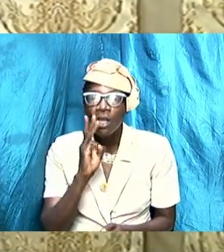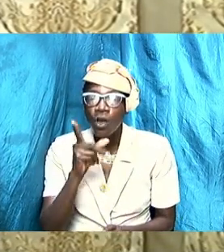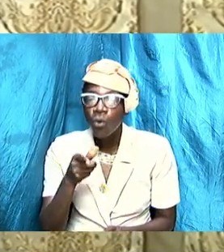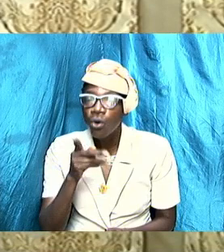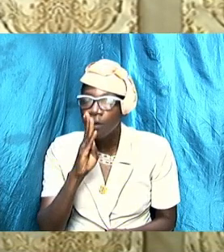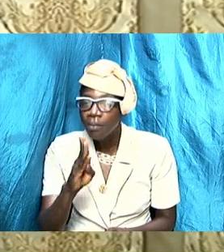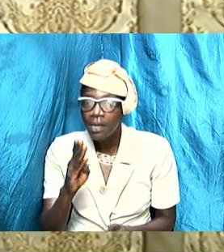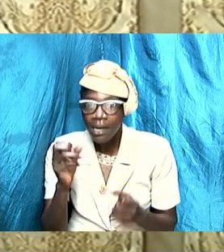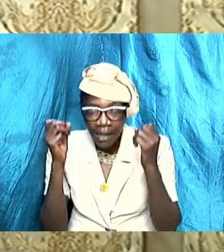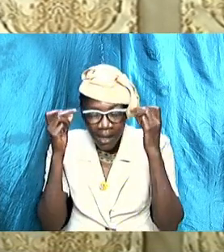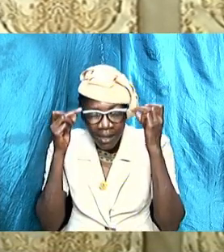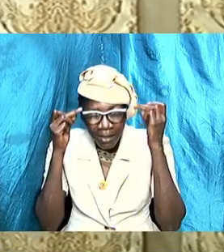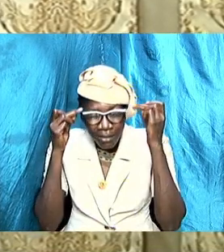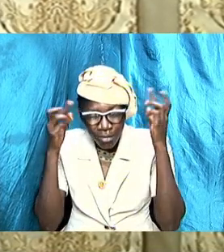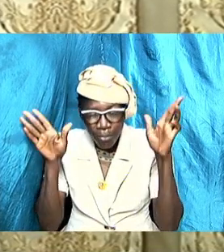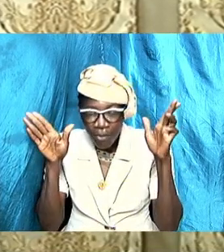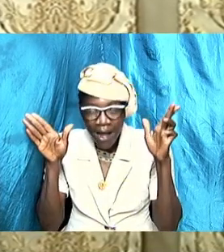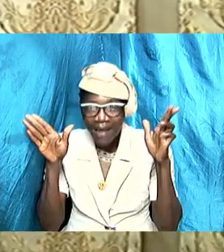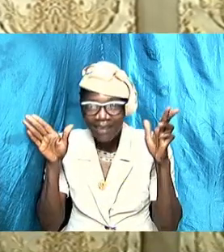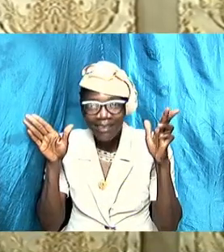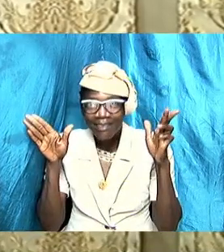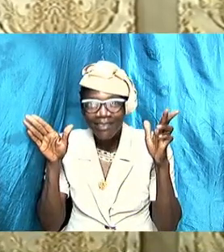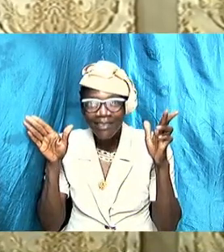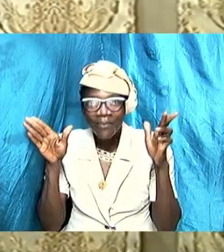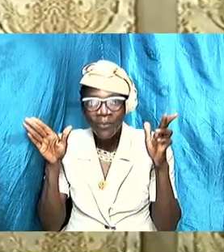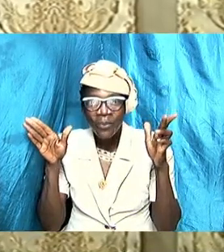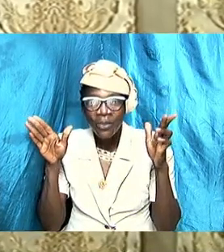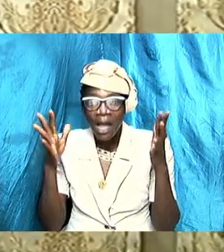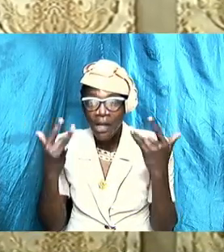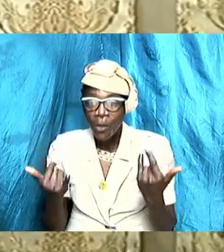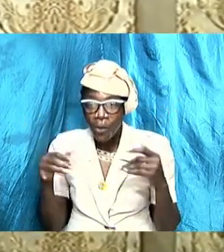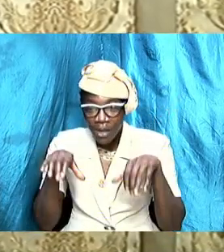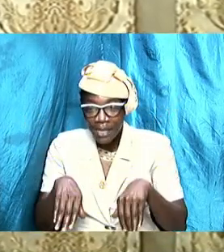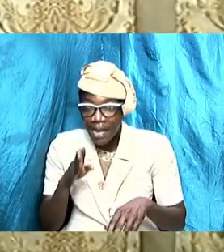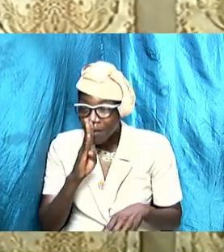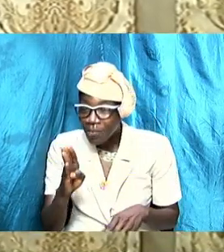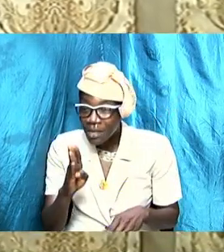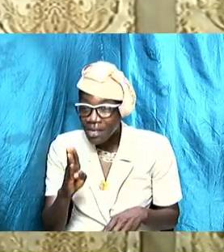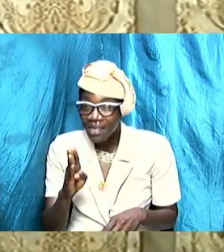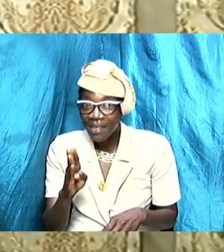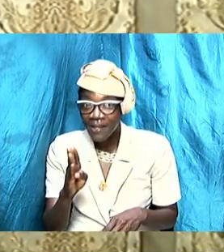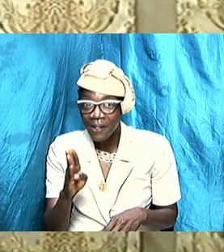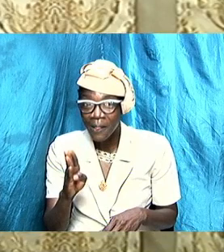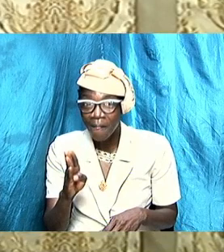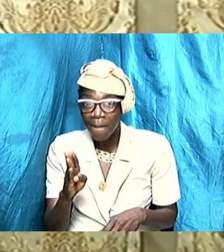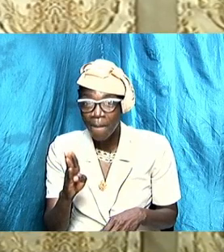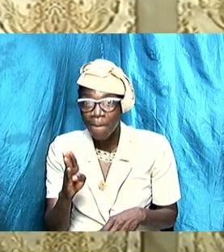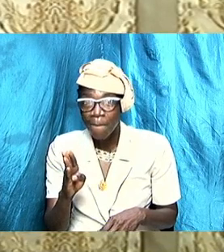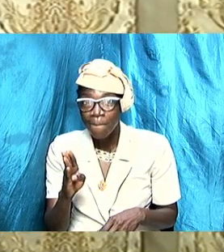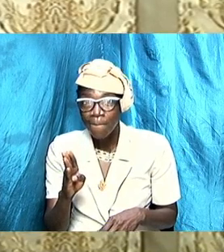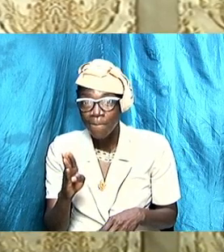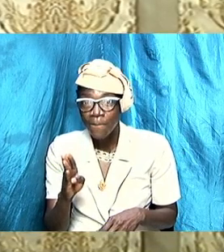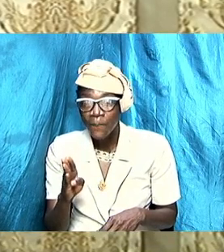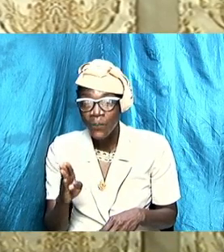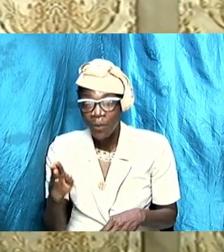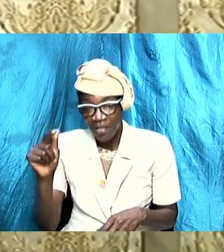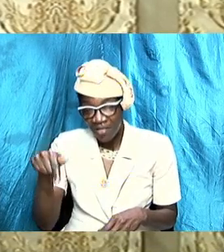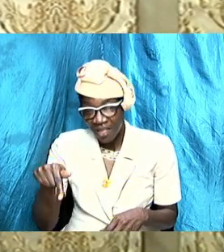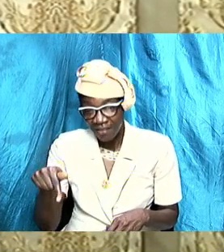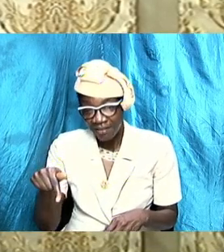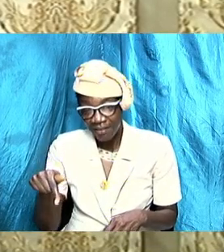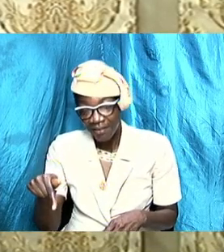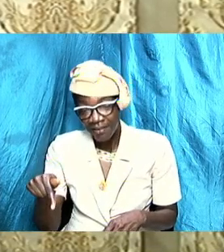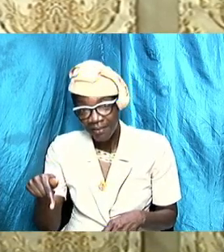at how it can be or how it could be on this leg